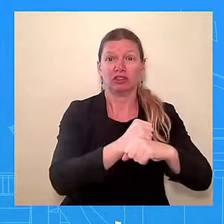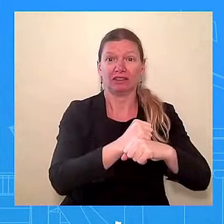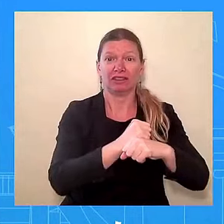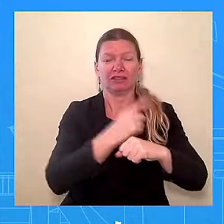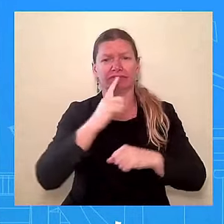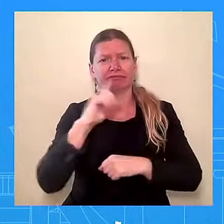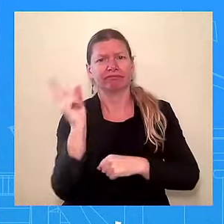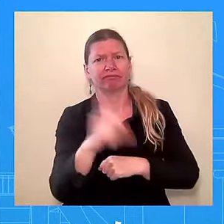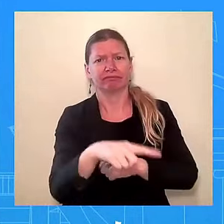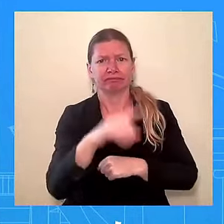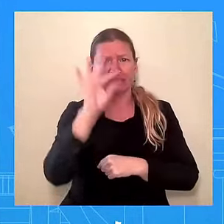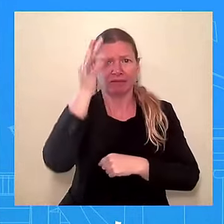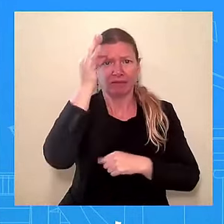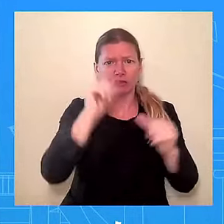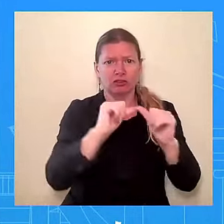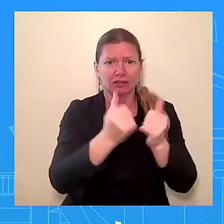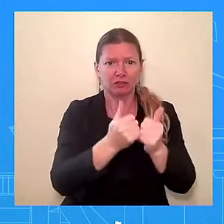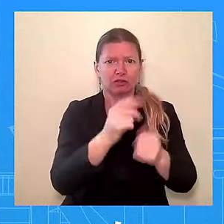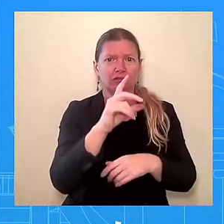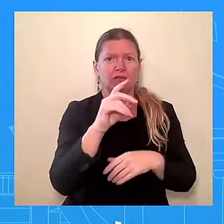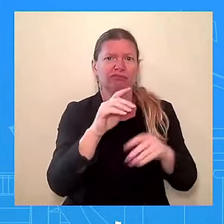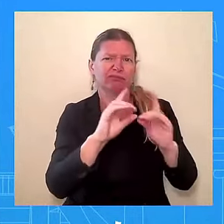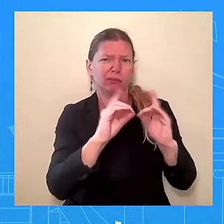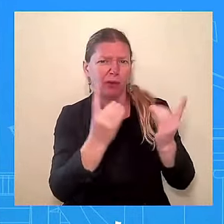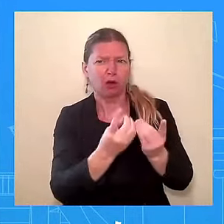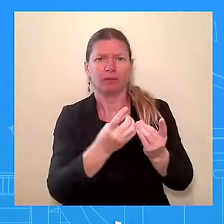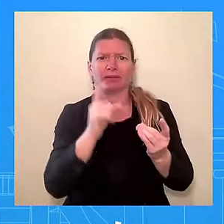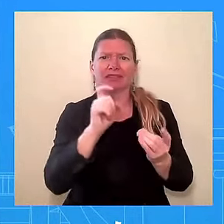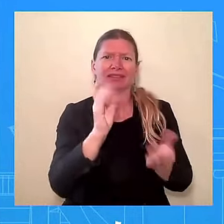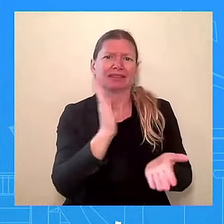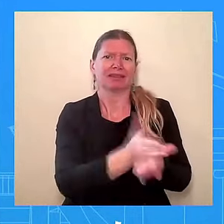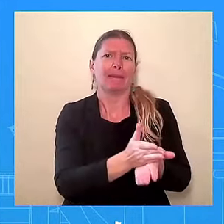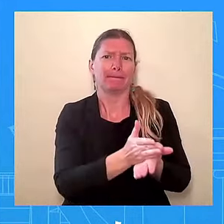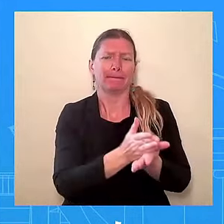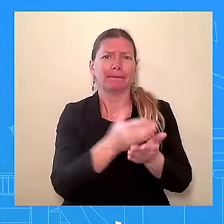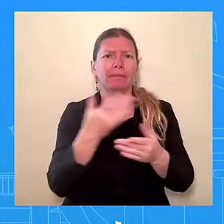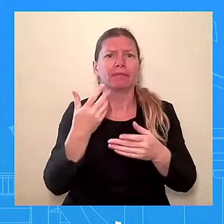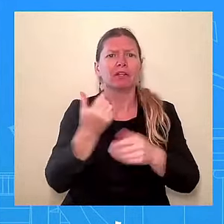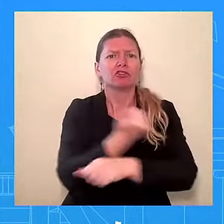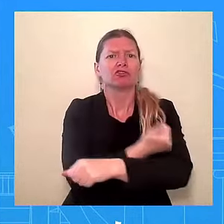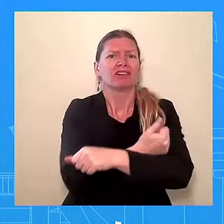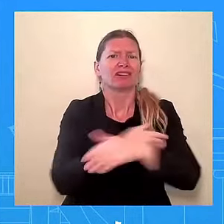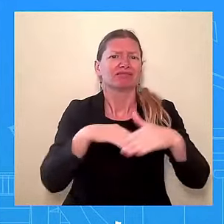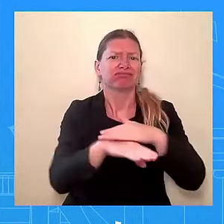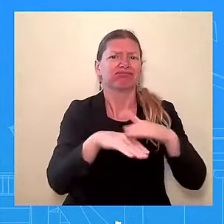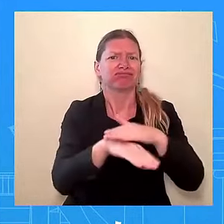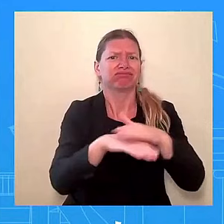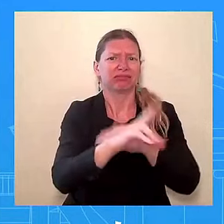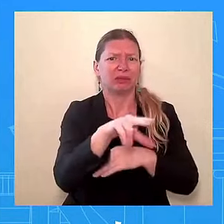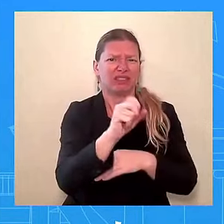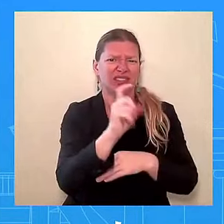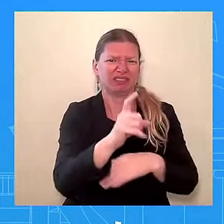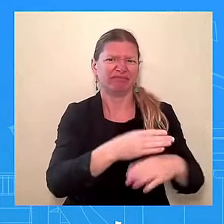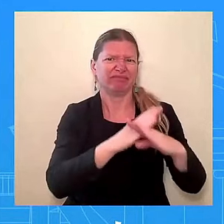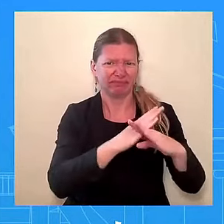and a call on Congress to pass legislation that would close key loopholes drug traffickers